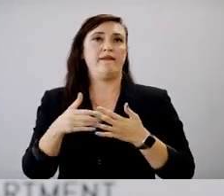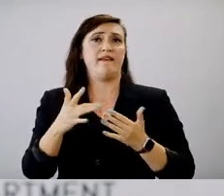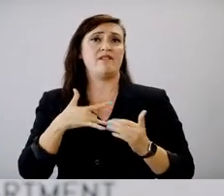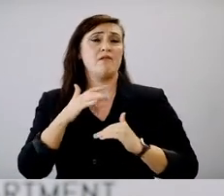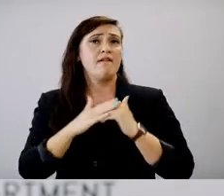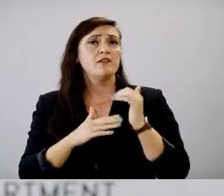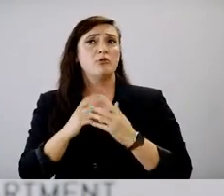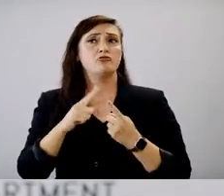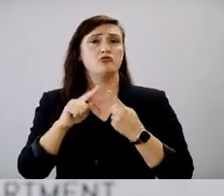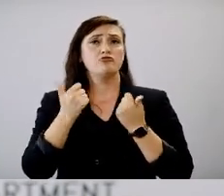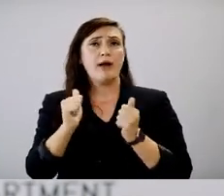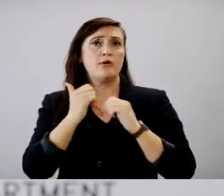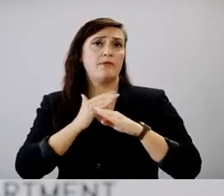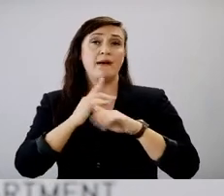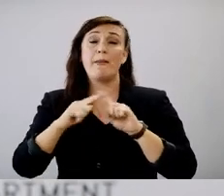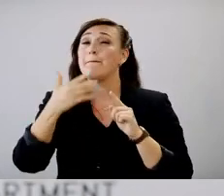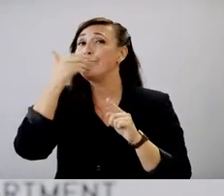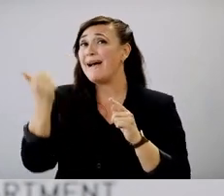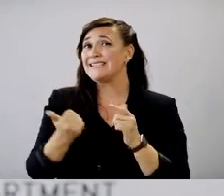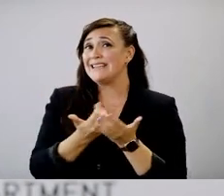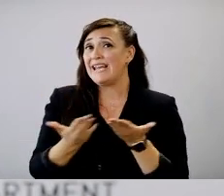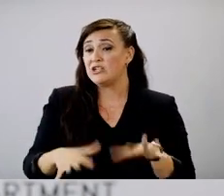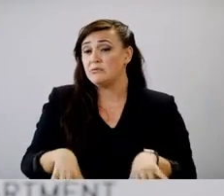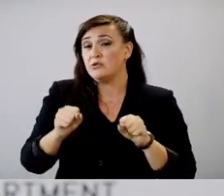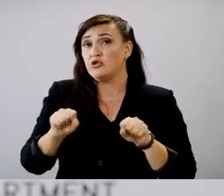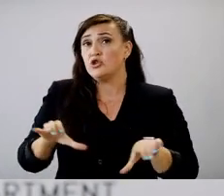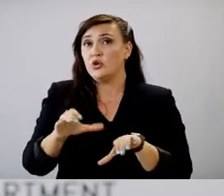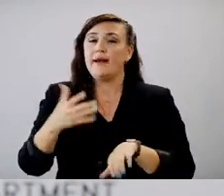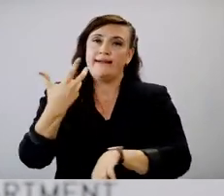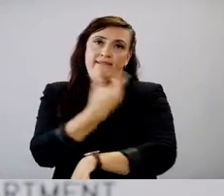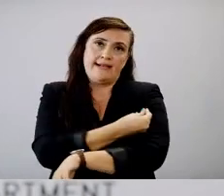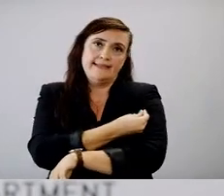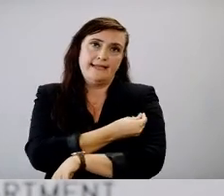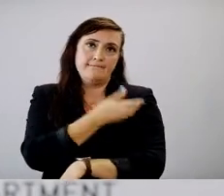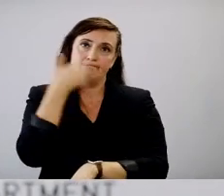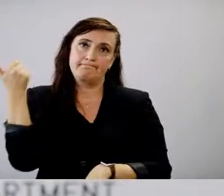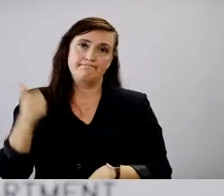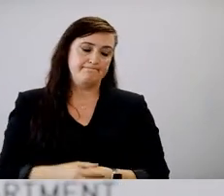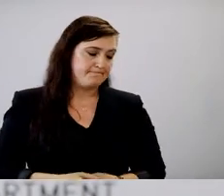COVID-19, but the best step that anybody can take is getting vaccinated.